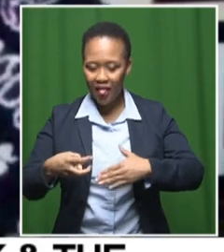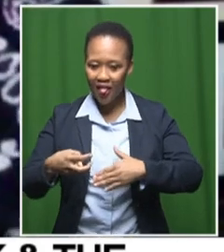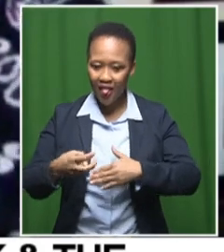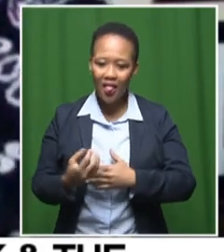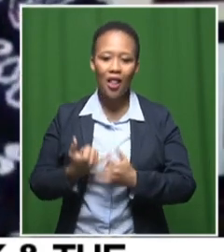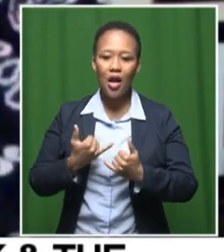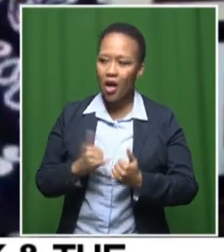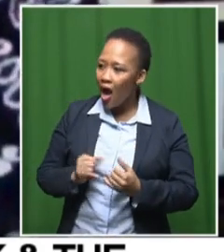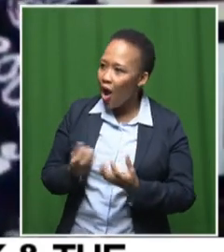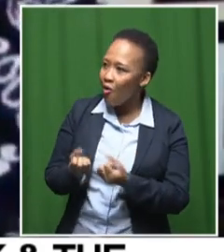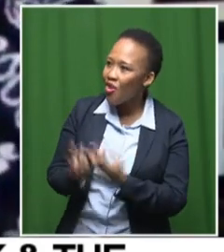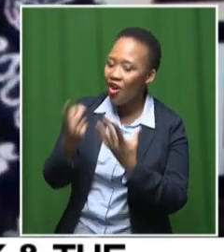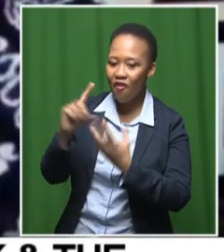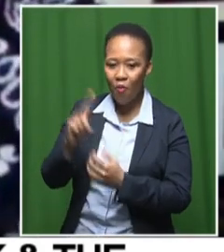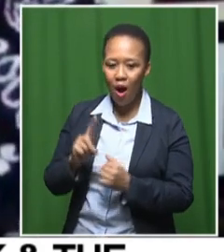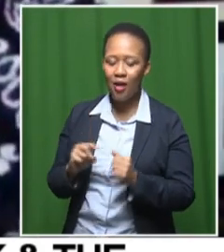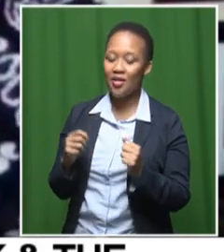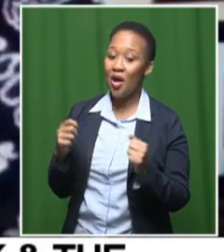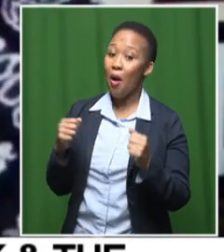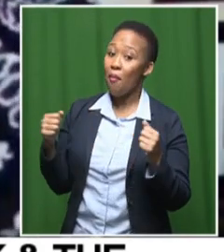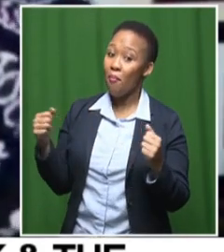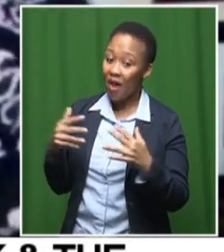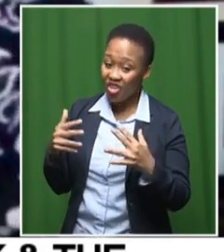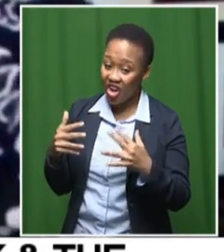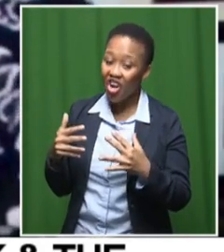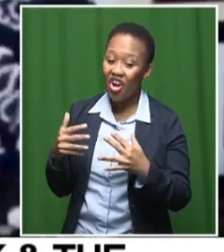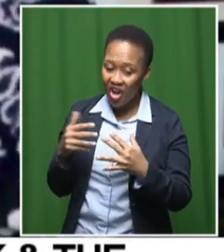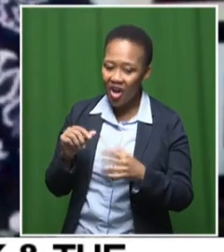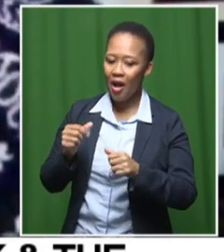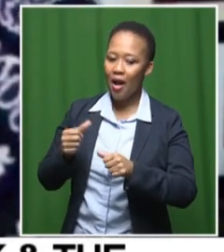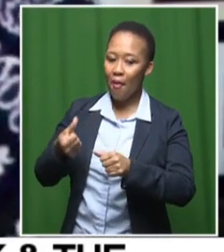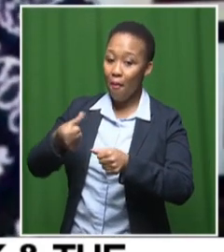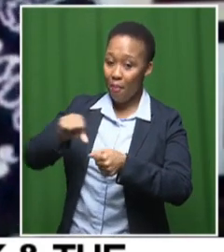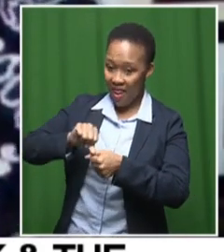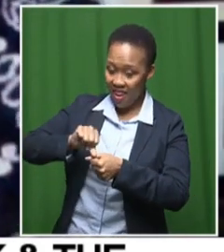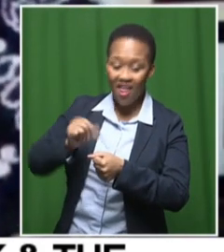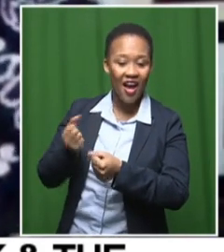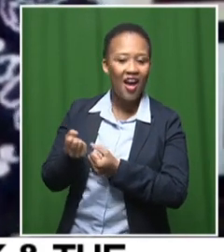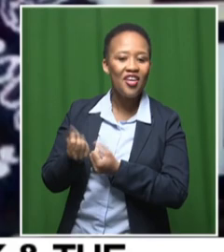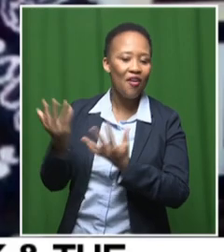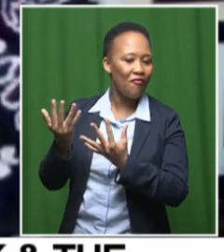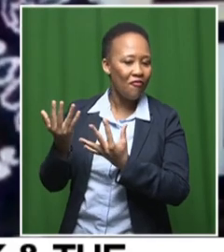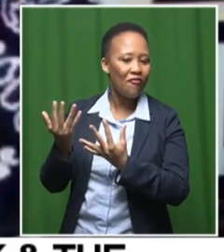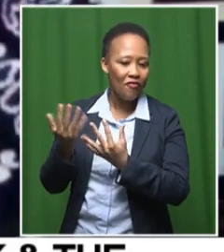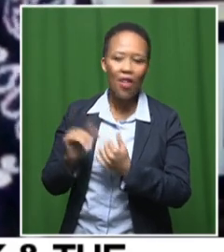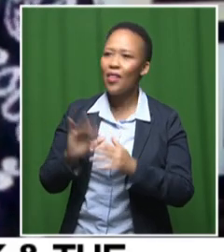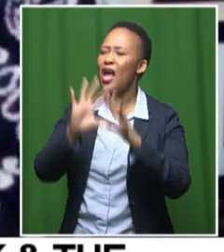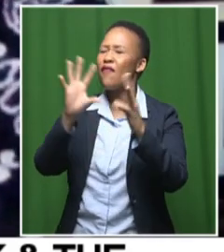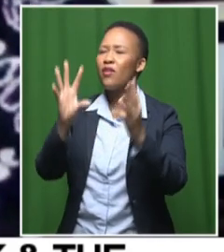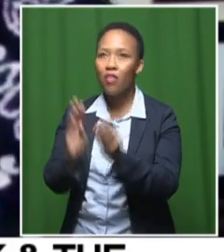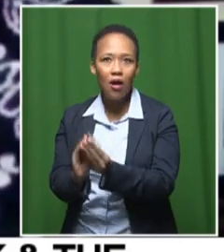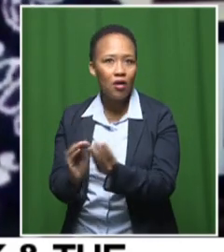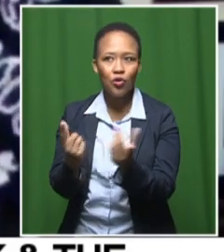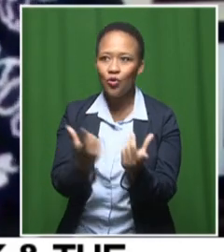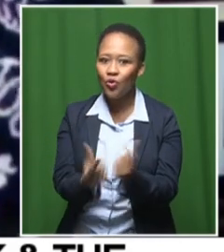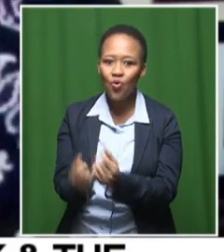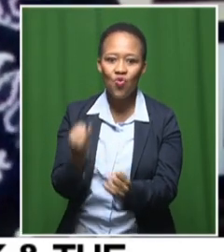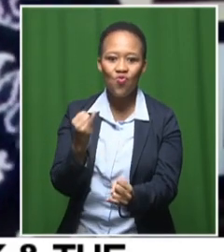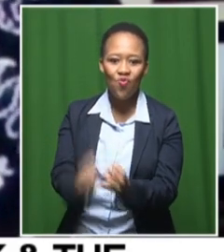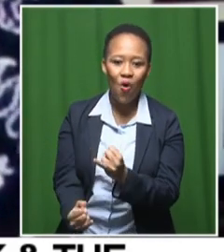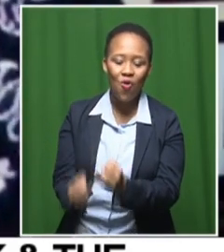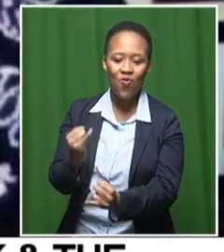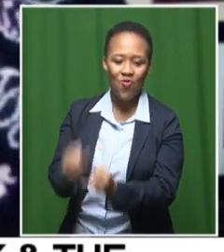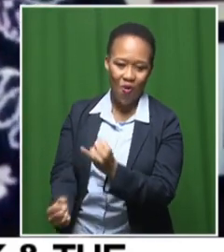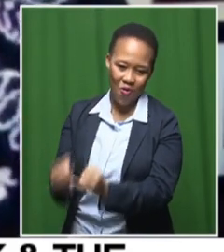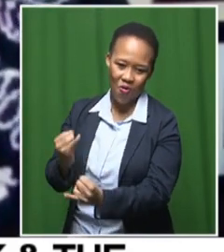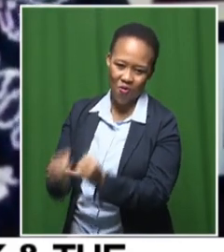some magic beans. And then they swap the beans with a cow. And they just do everything wrong. They just, everything